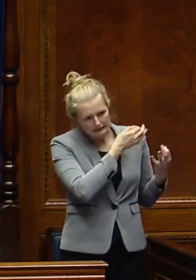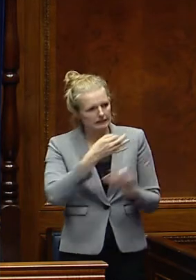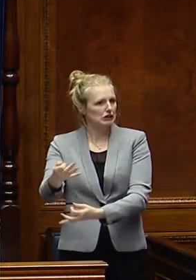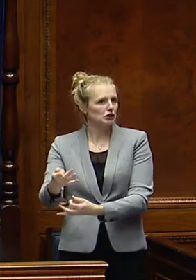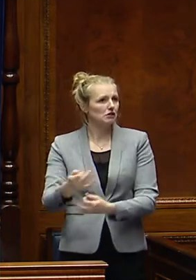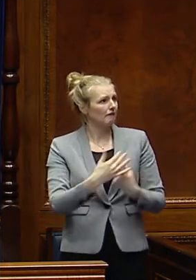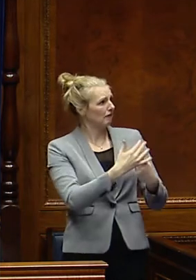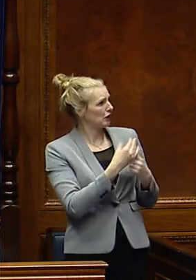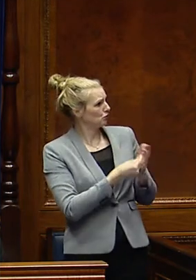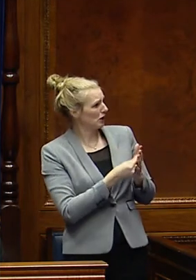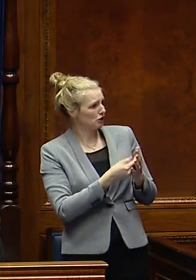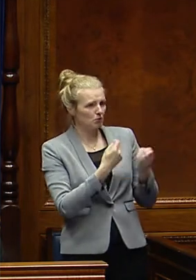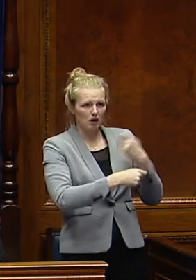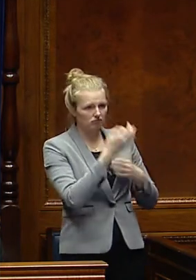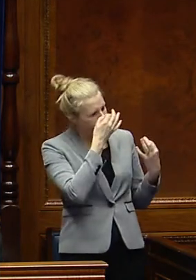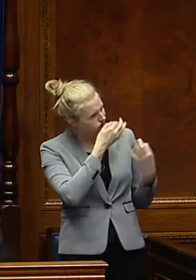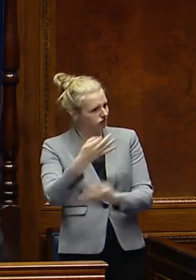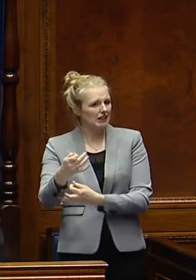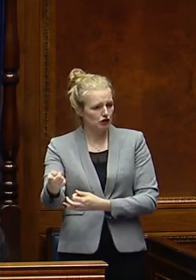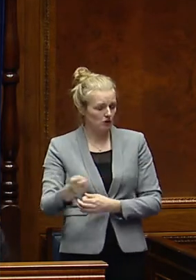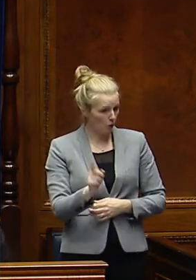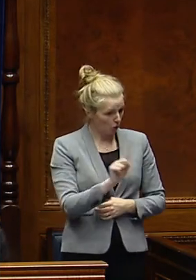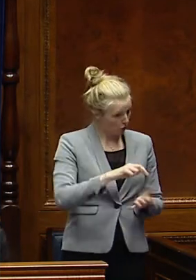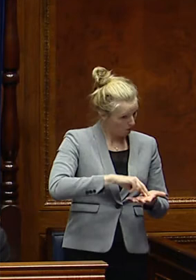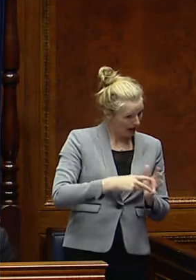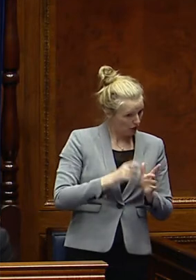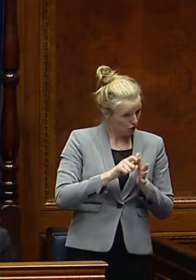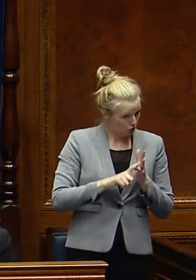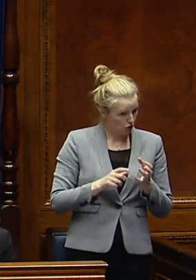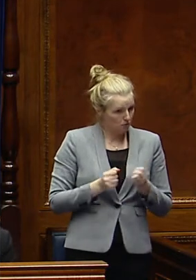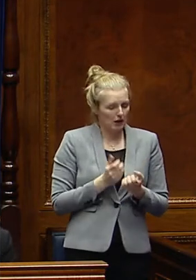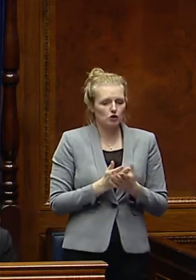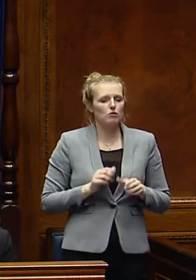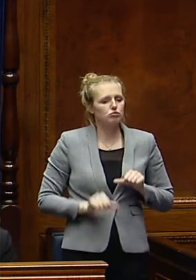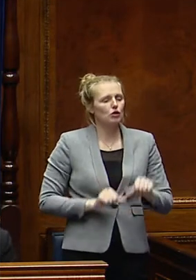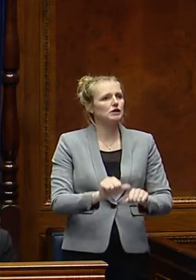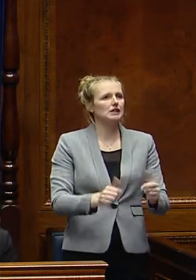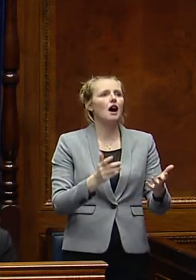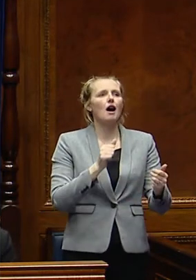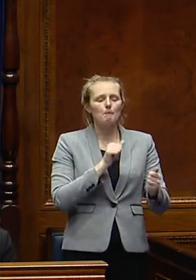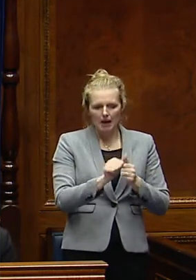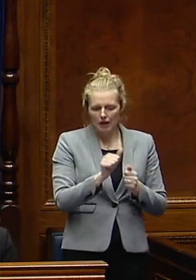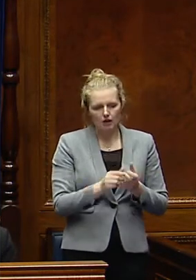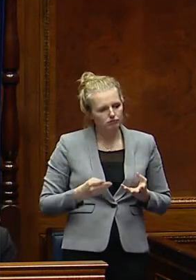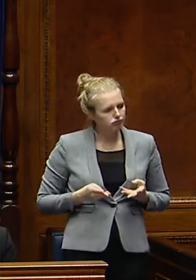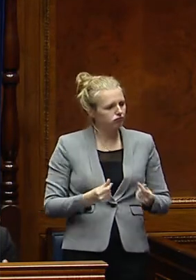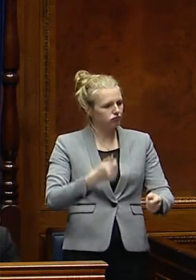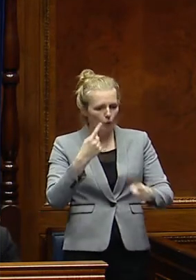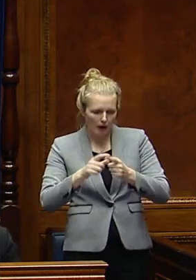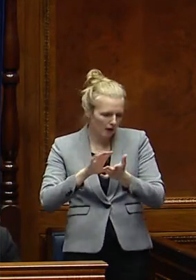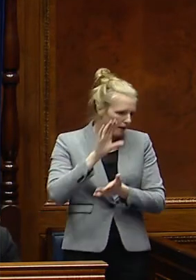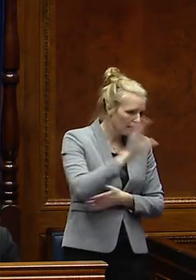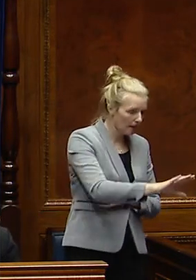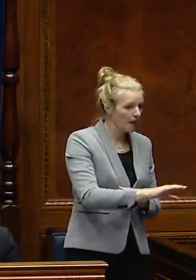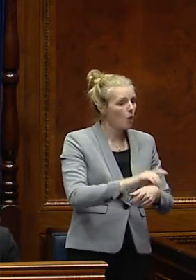financial pressures. So firstly, what does she plan to do to streamline the process? And also to ask her if she will implement a